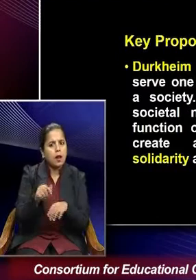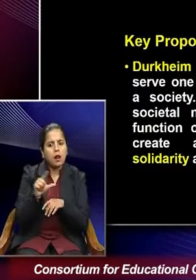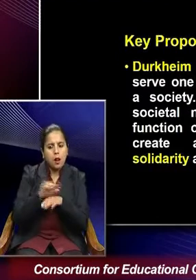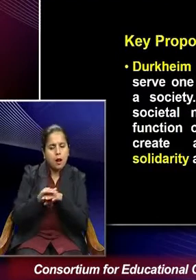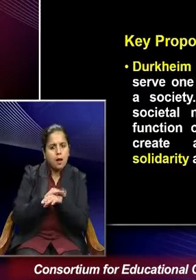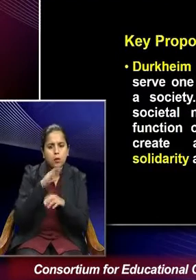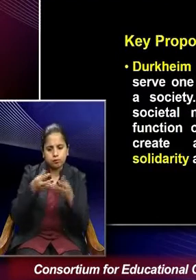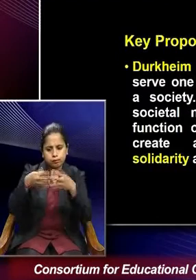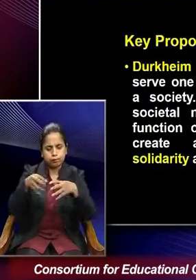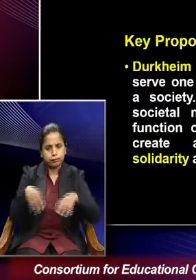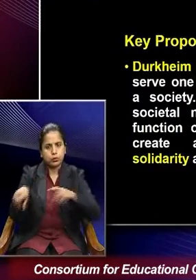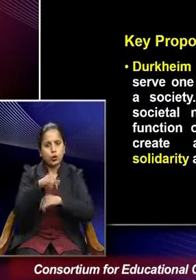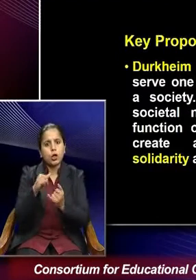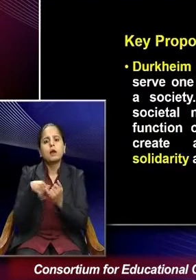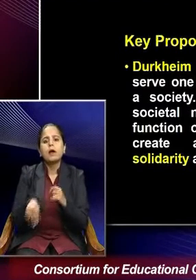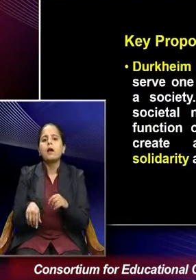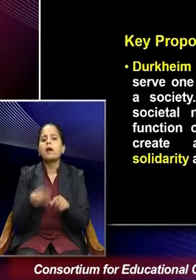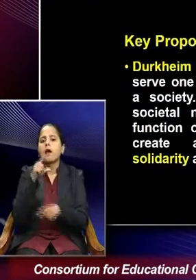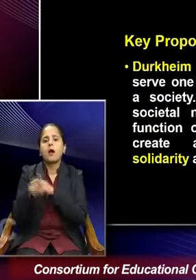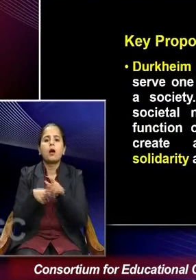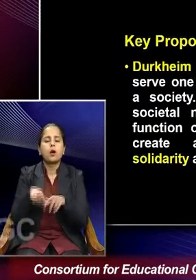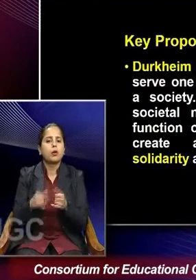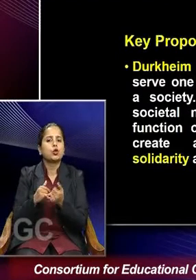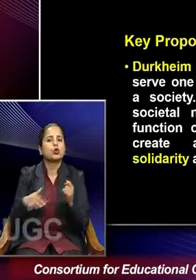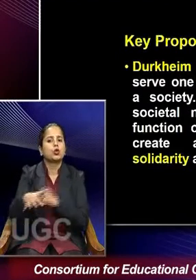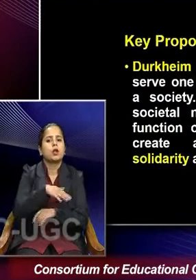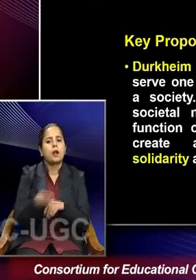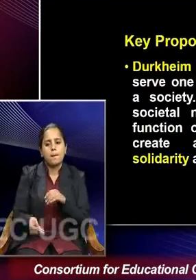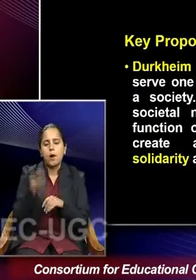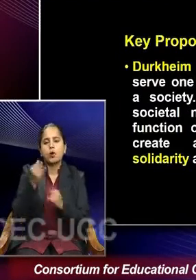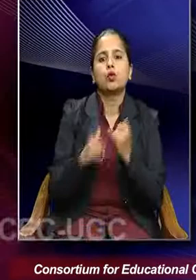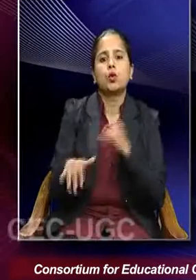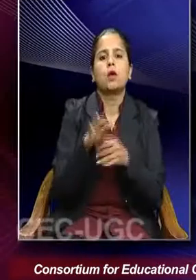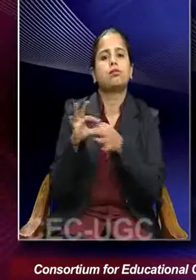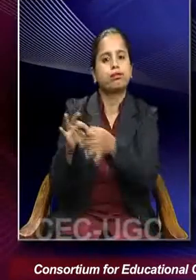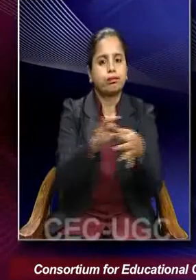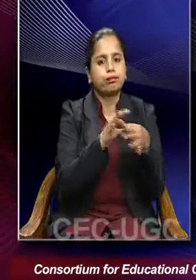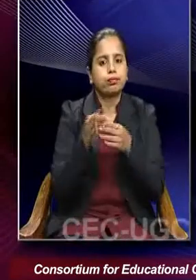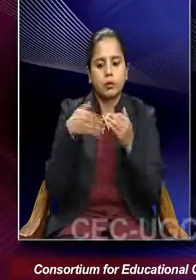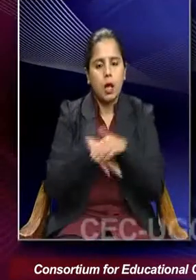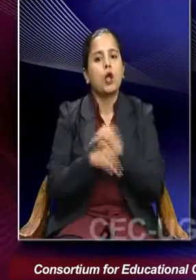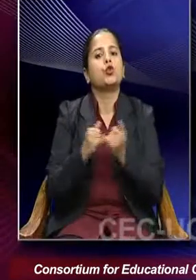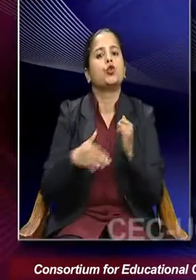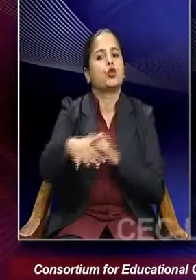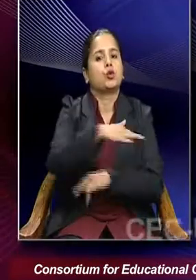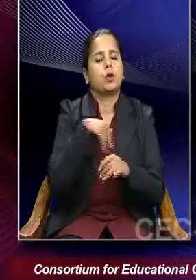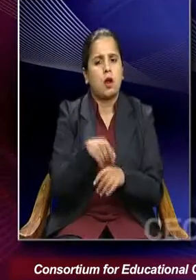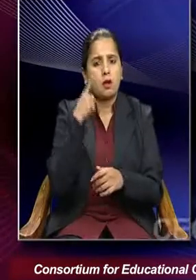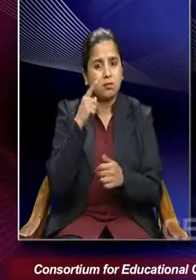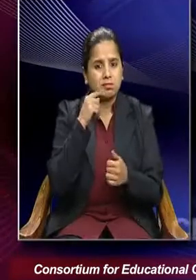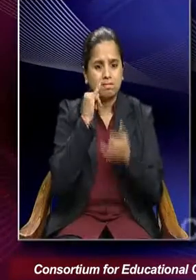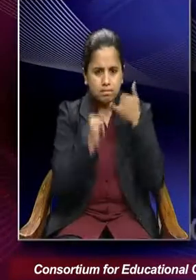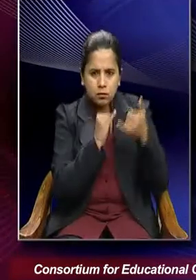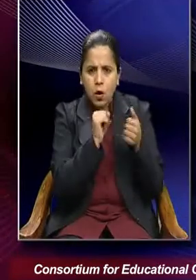industrial society increases social solidarity in society. Now the criticism of